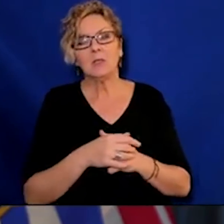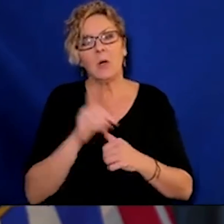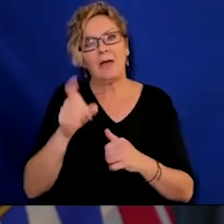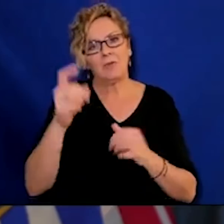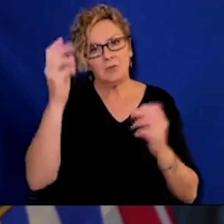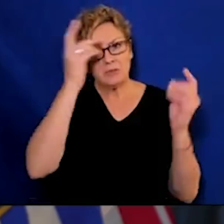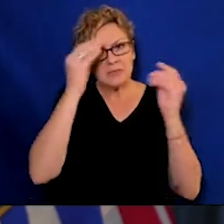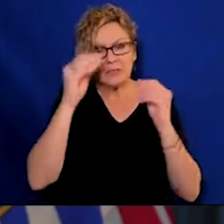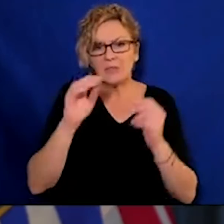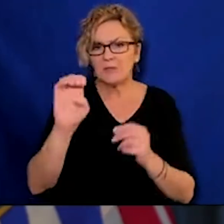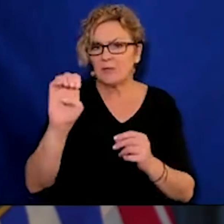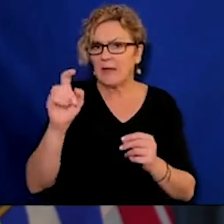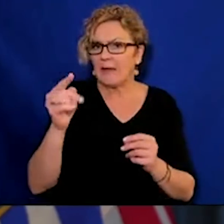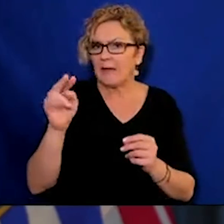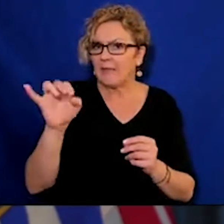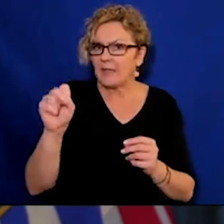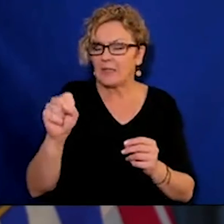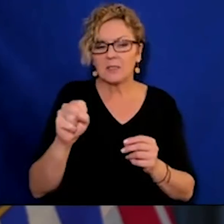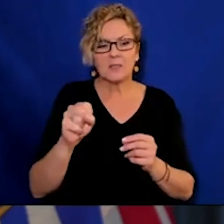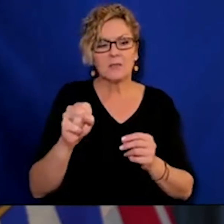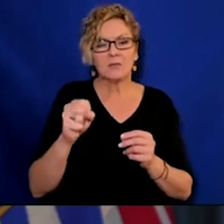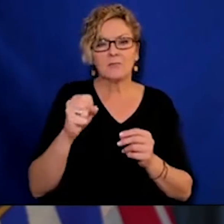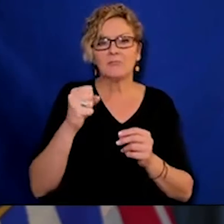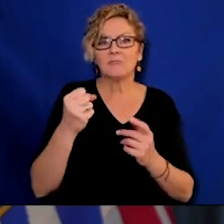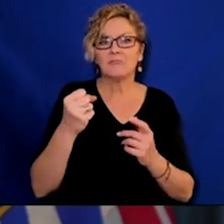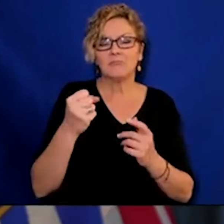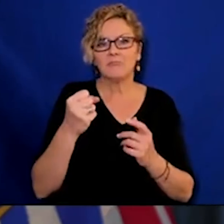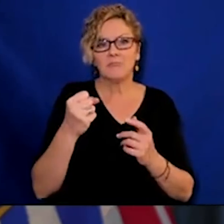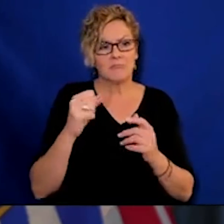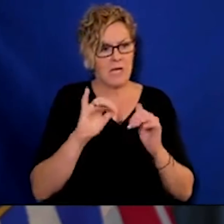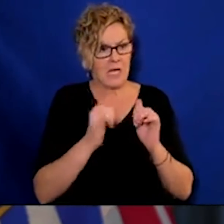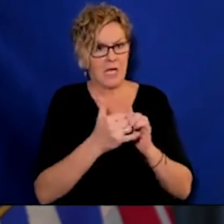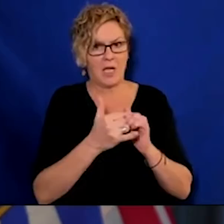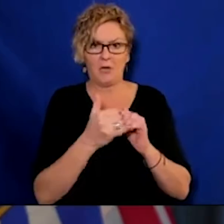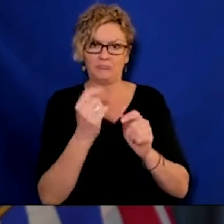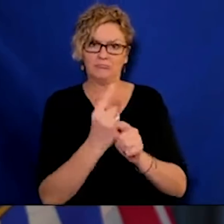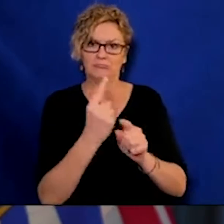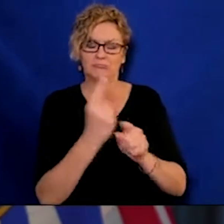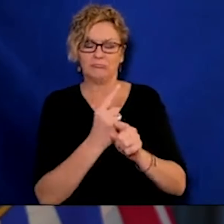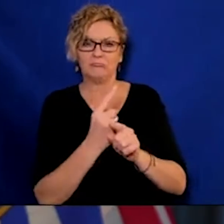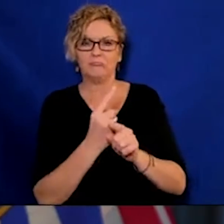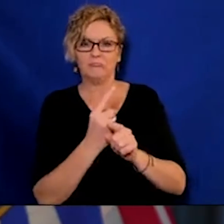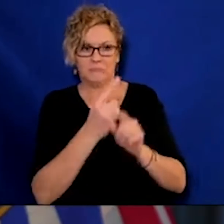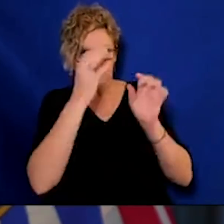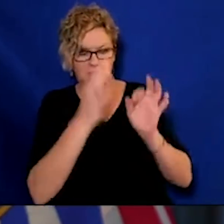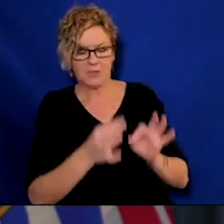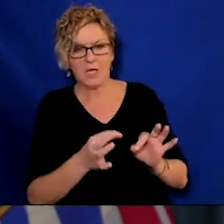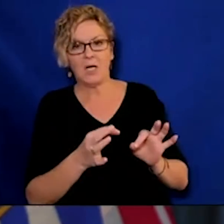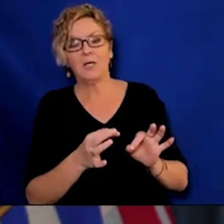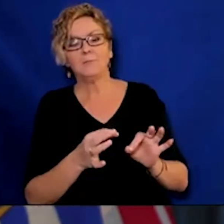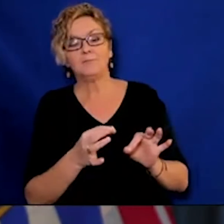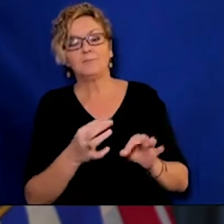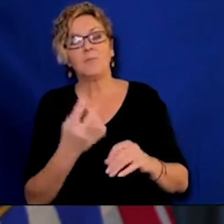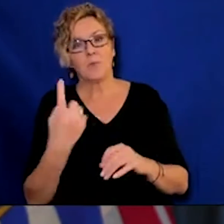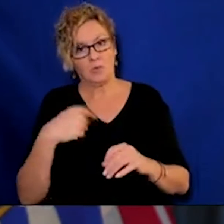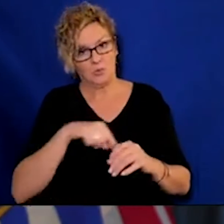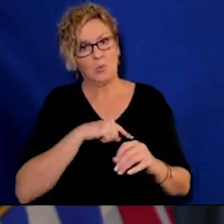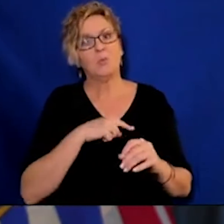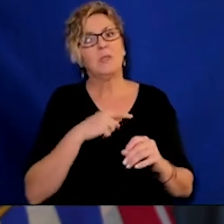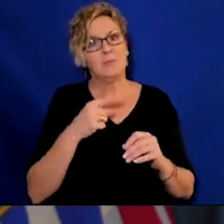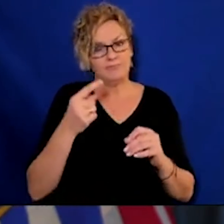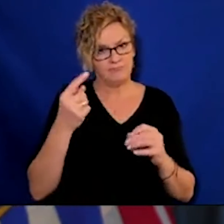strongly supportive of those priority population groups being the first in line for vaccine.